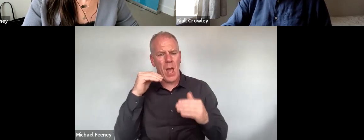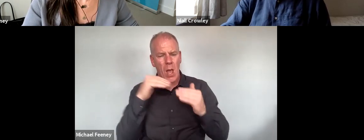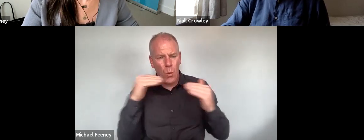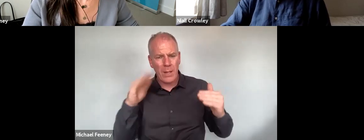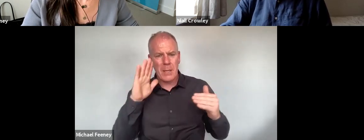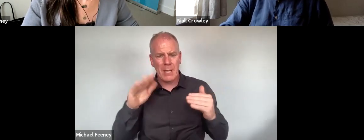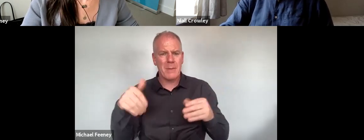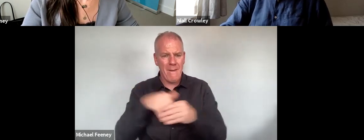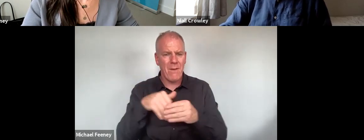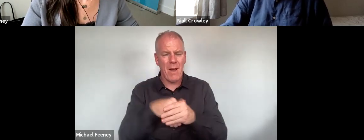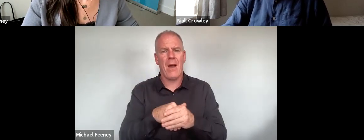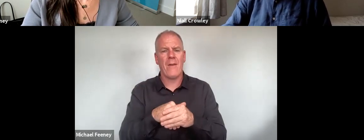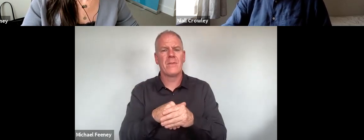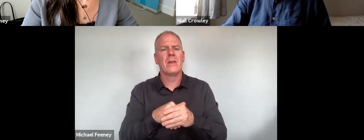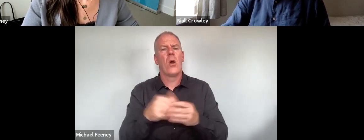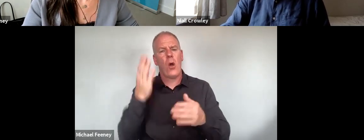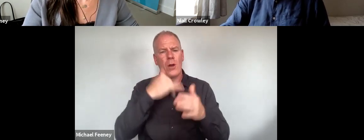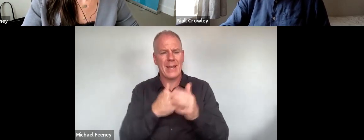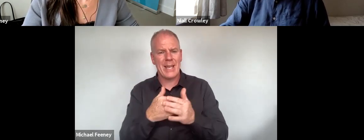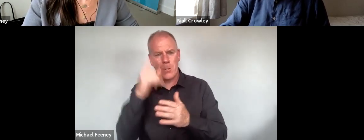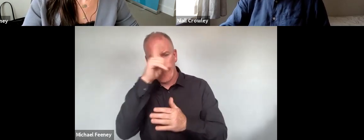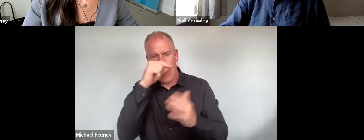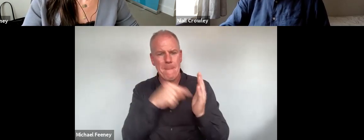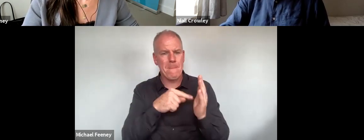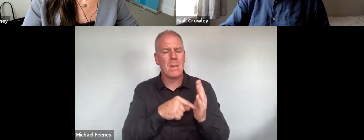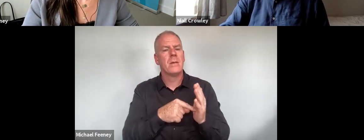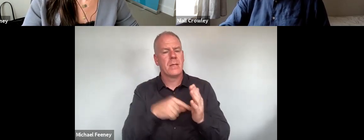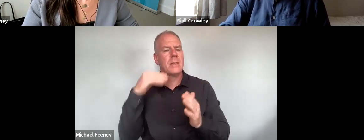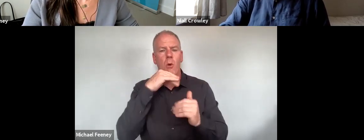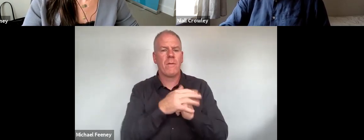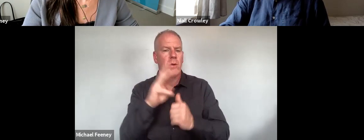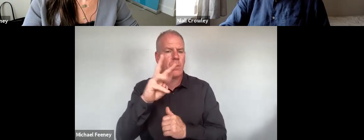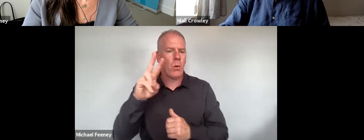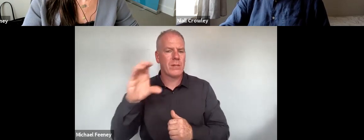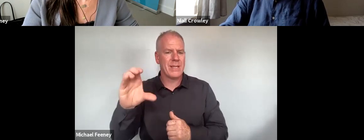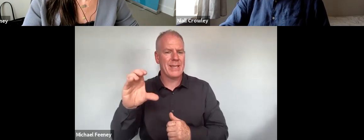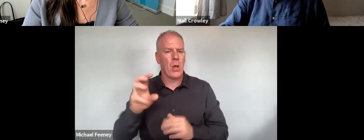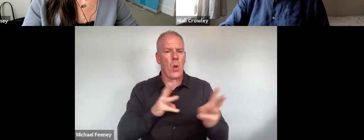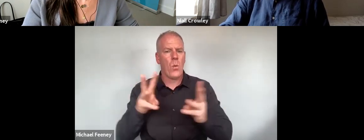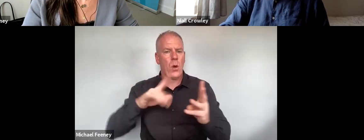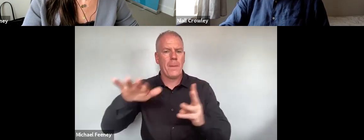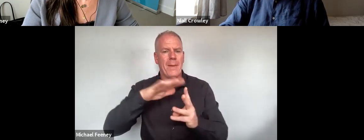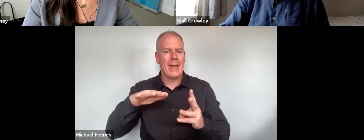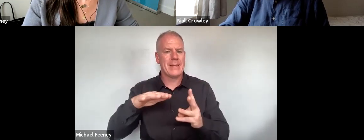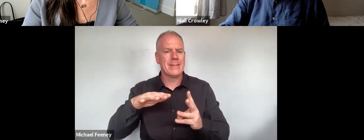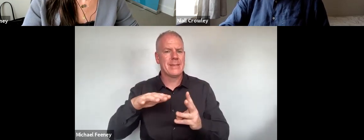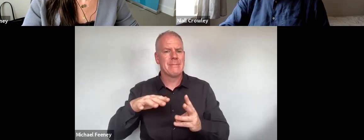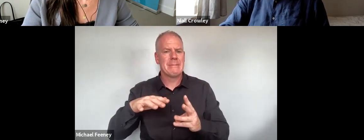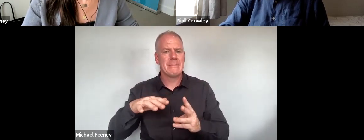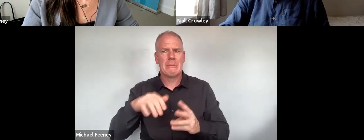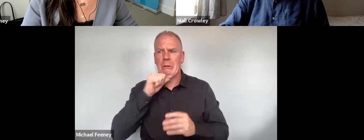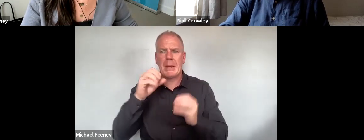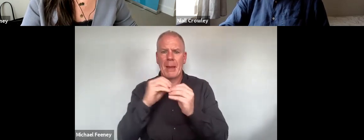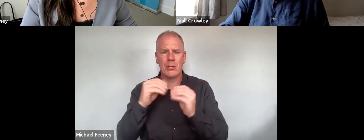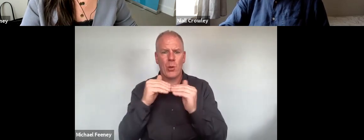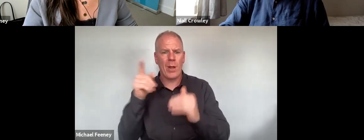the multi-mandate body, a message of some importance for our Workplace Relations Commission, whose name provides no hint of its equality mandate, particularly